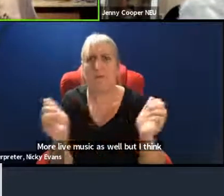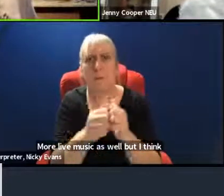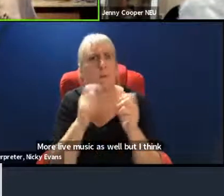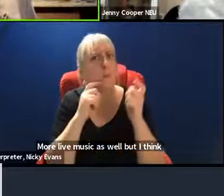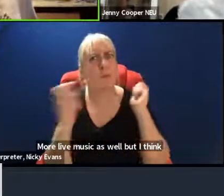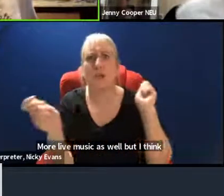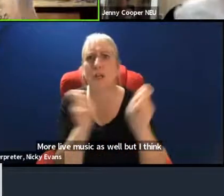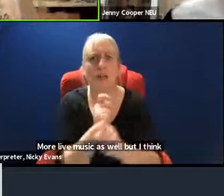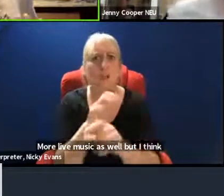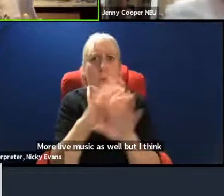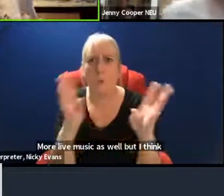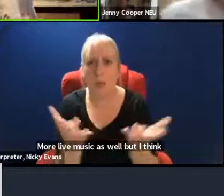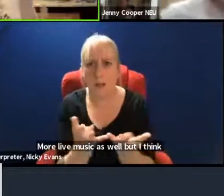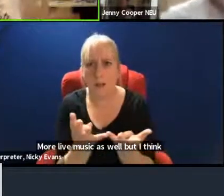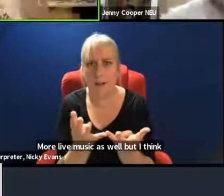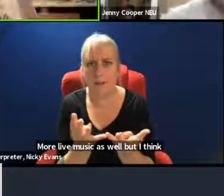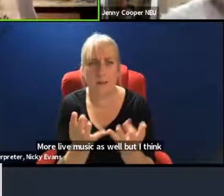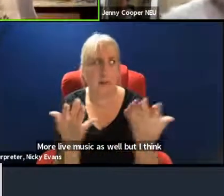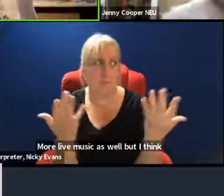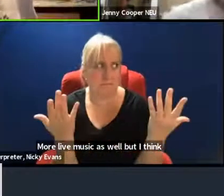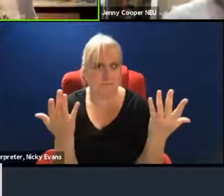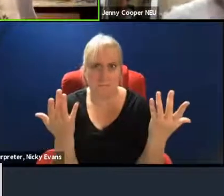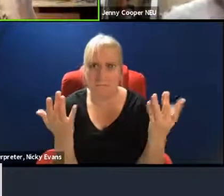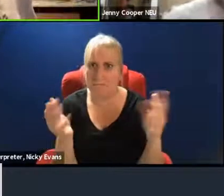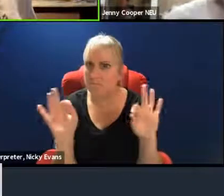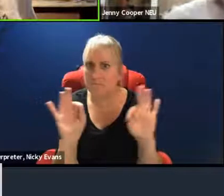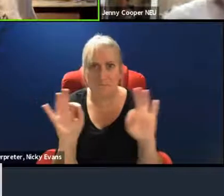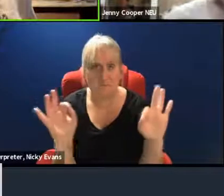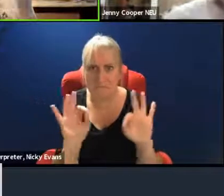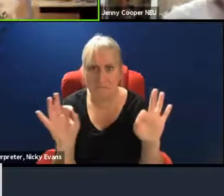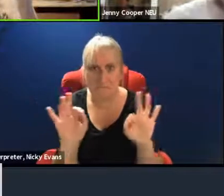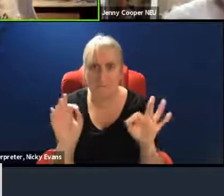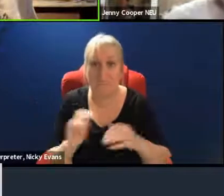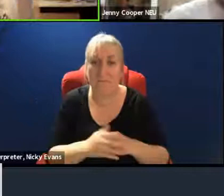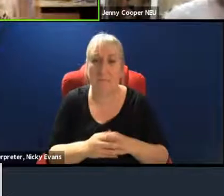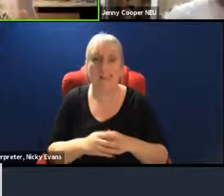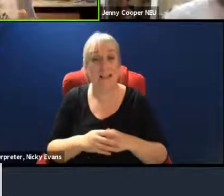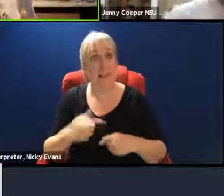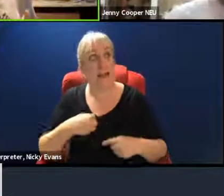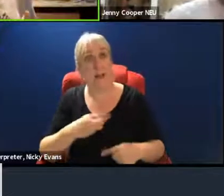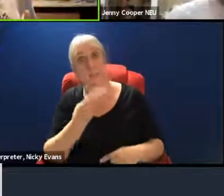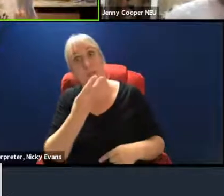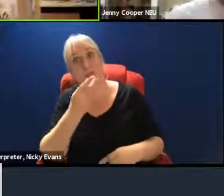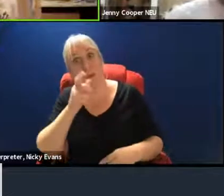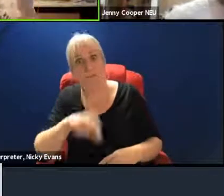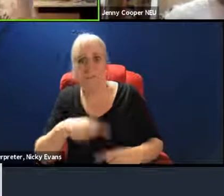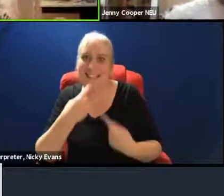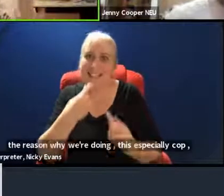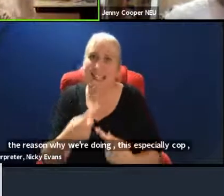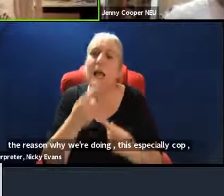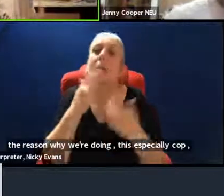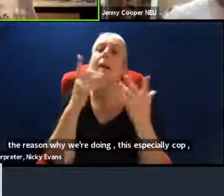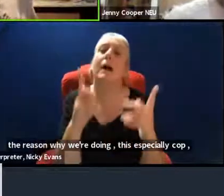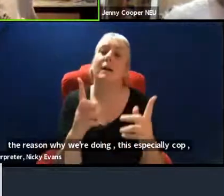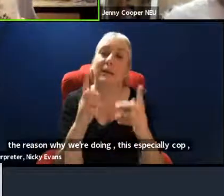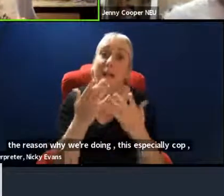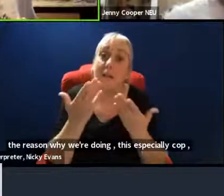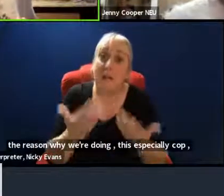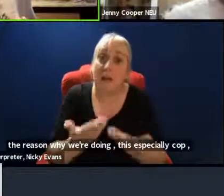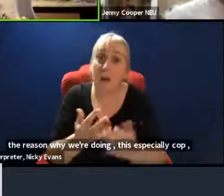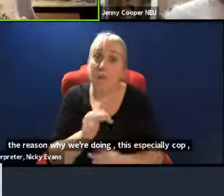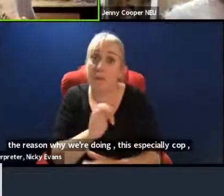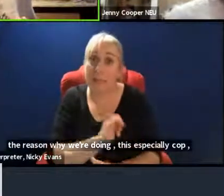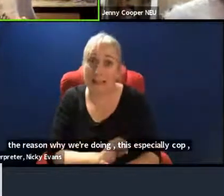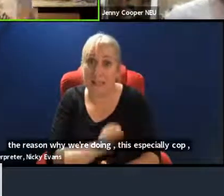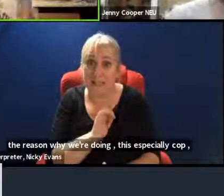and everyone's going to follow it. And we're not. And I'm aware I'm the third person that said this tonight, but the current pledges come to 2